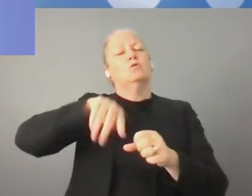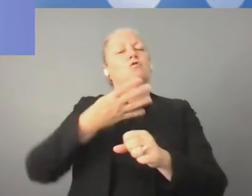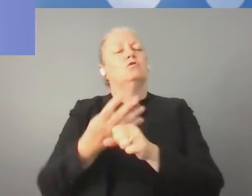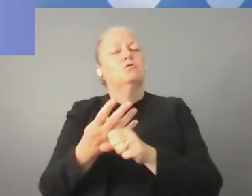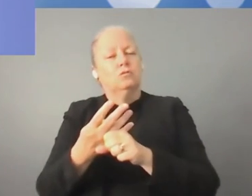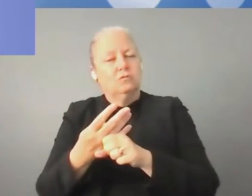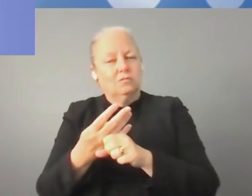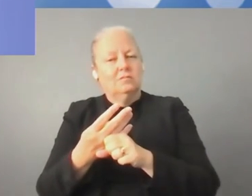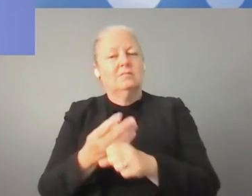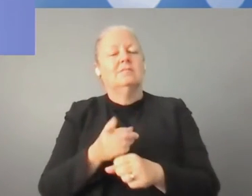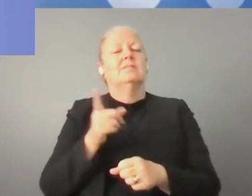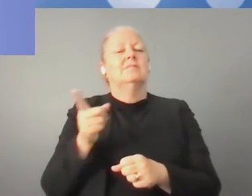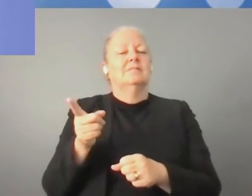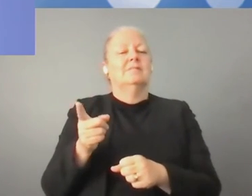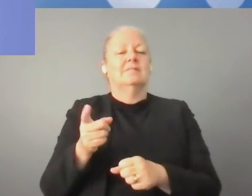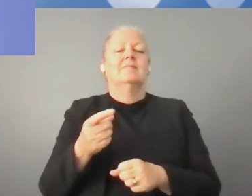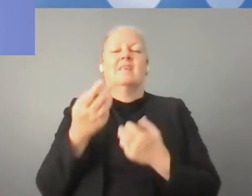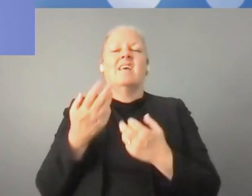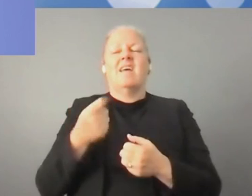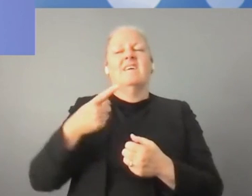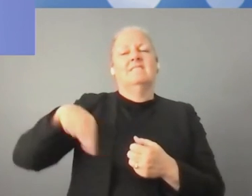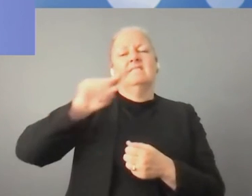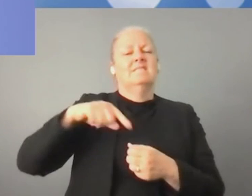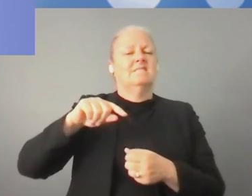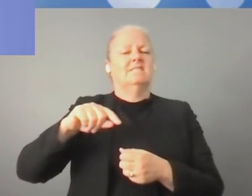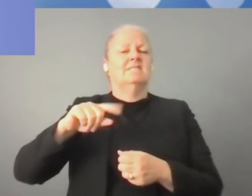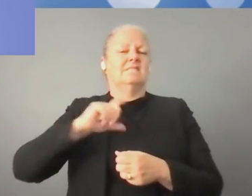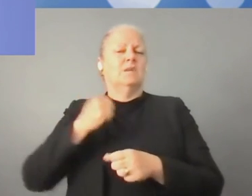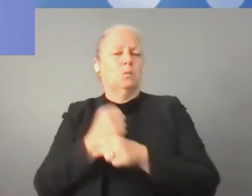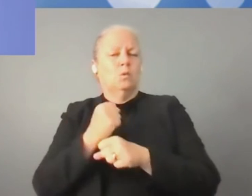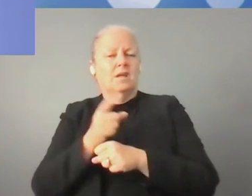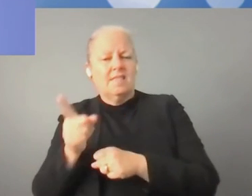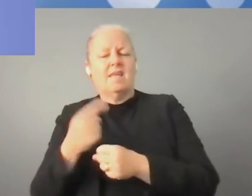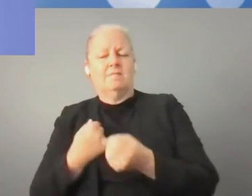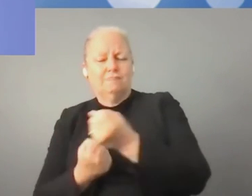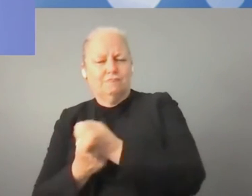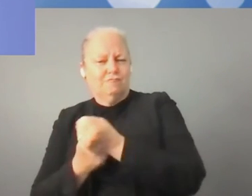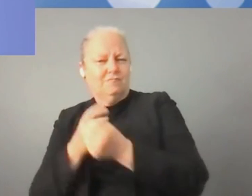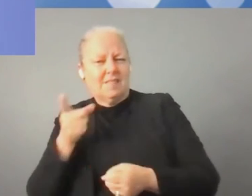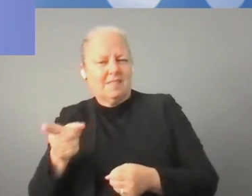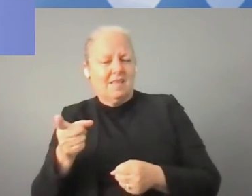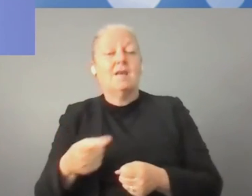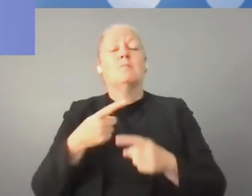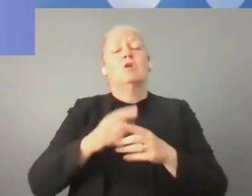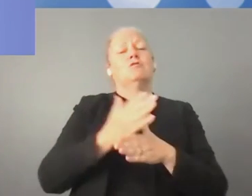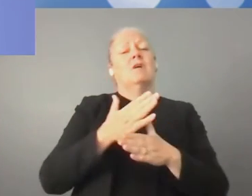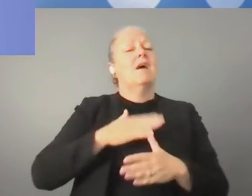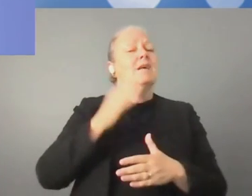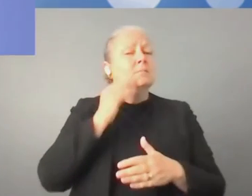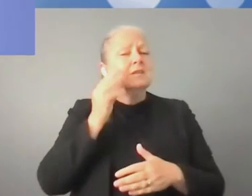There is a Latvian expert working there. We will continue supporting that. We will share our expertise and best practices